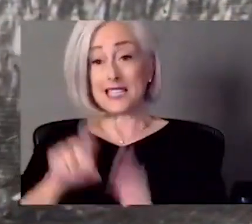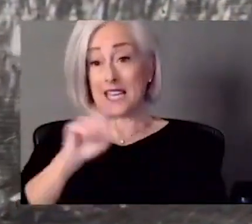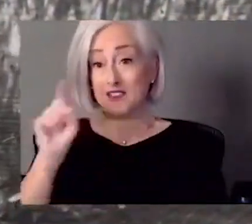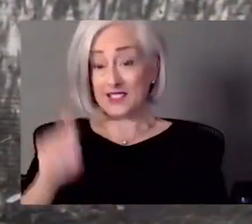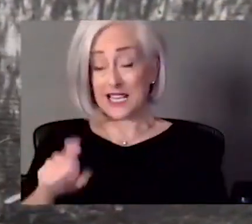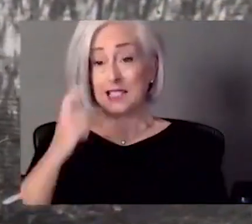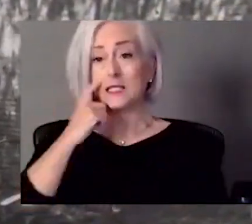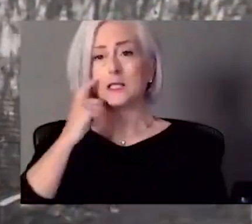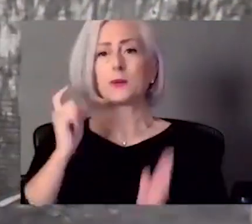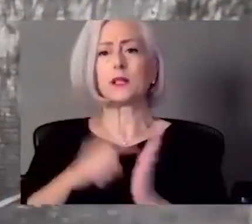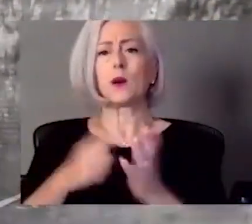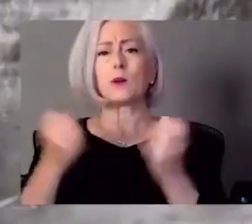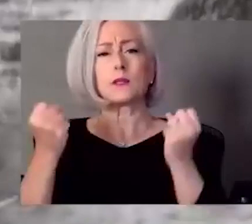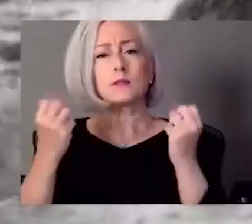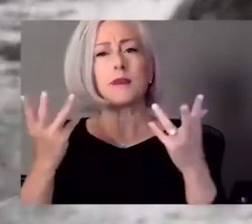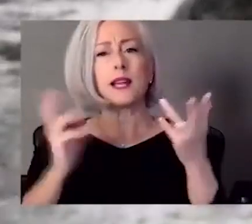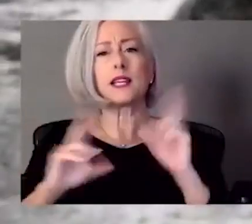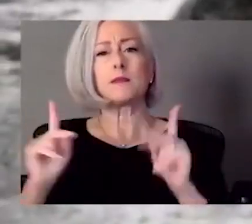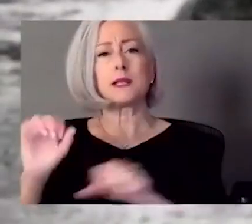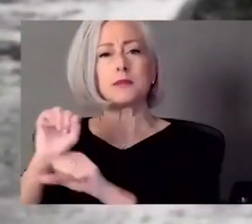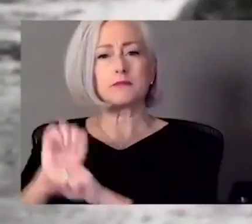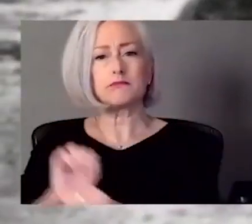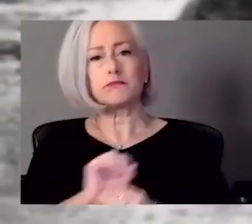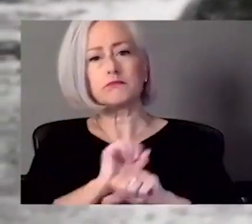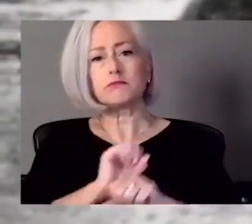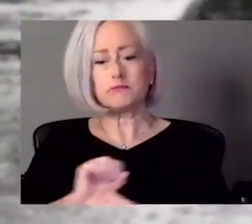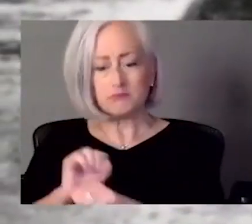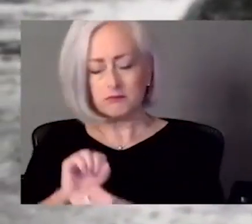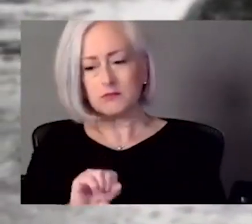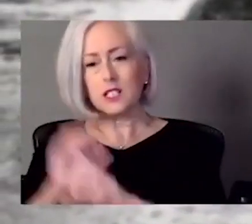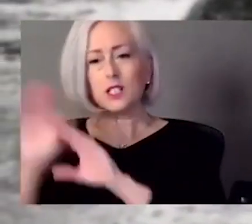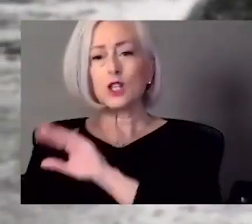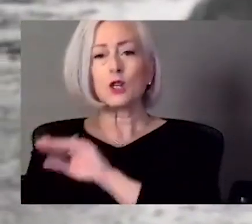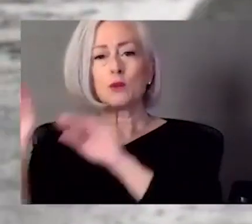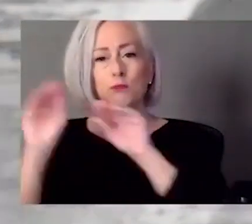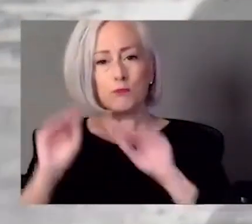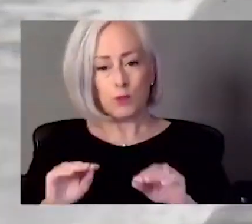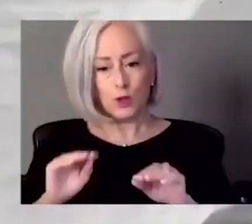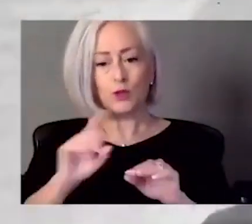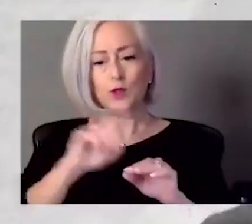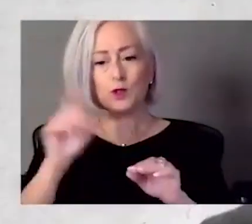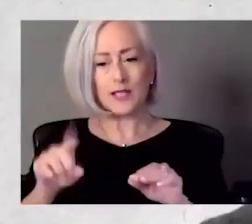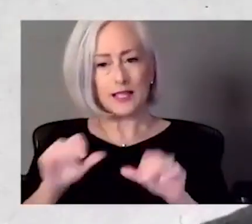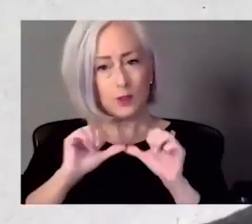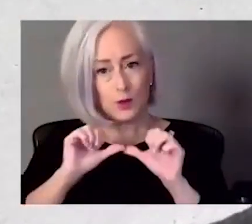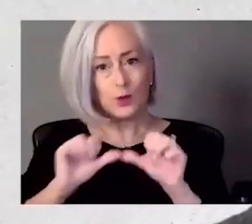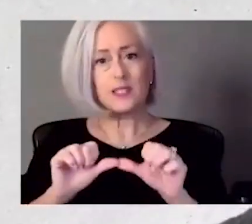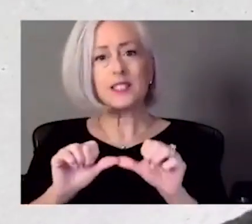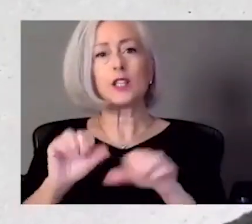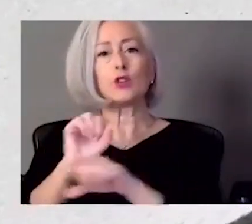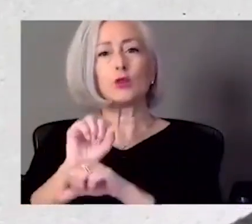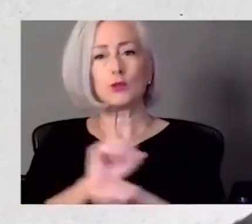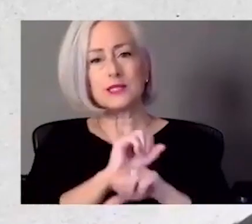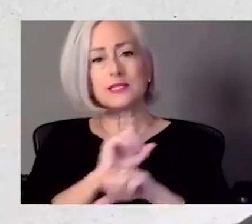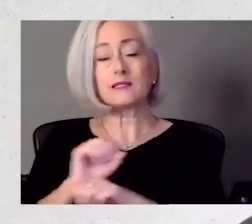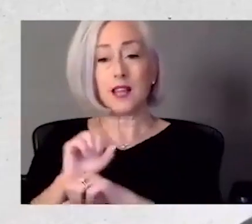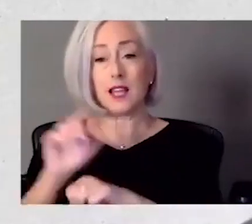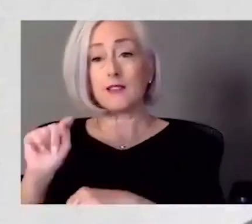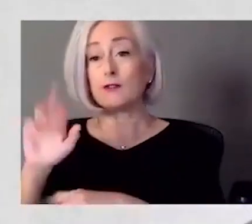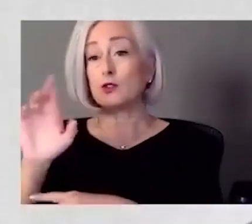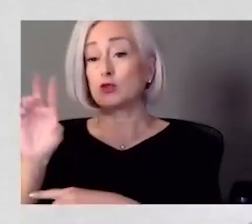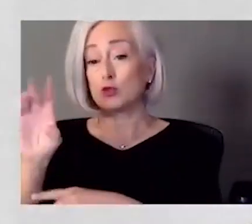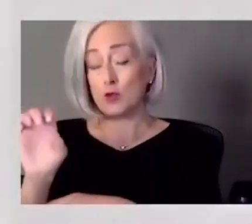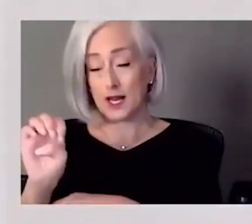actually moved from other states to Texas to continue the slave trade. Soon after the war was over,